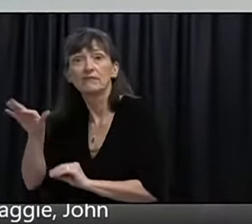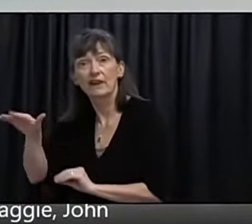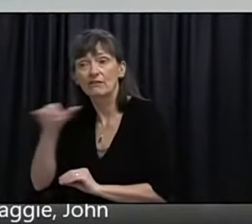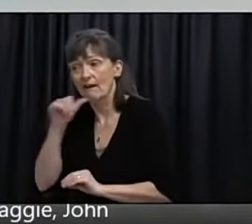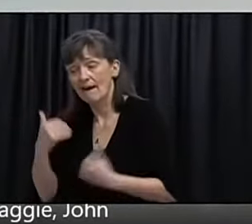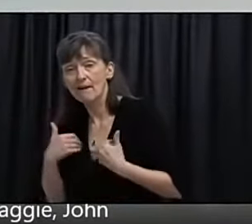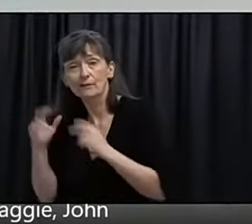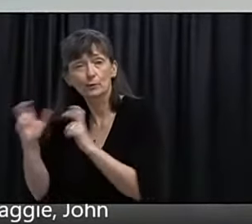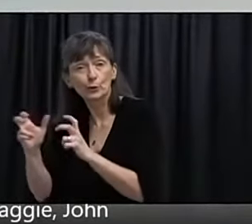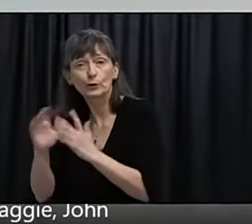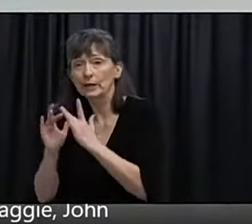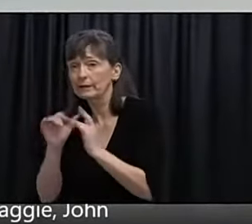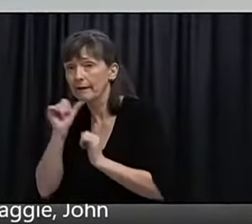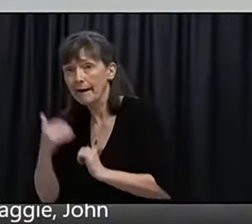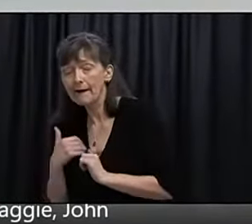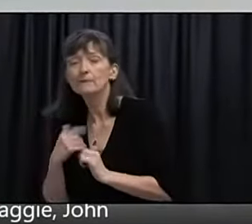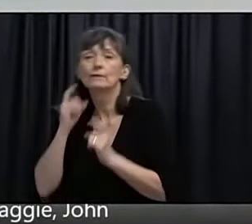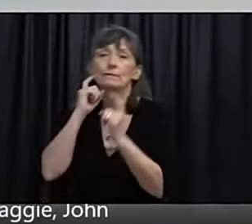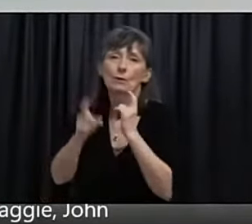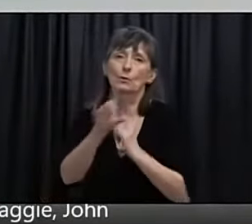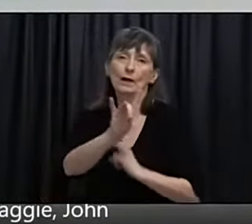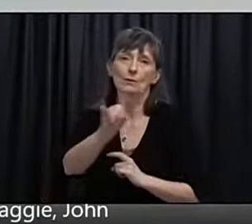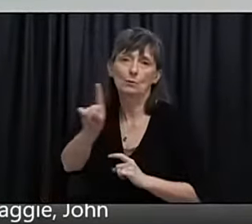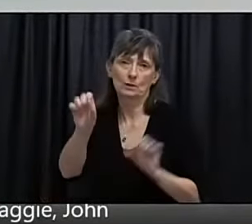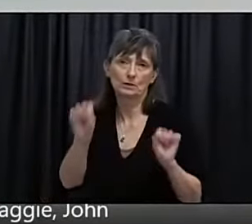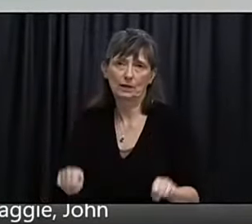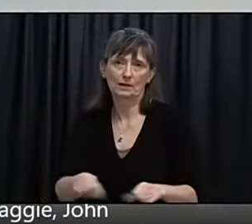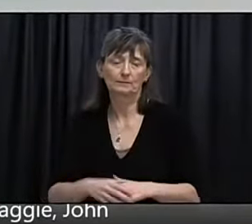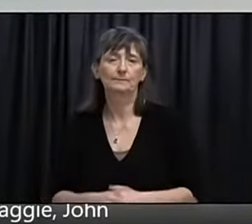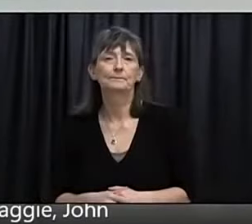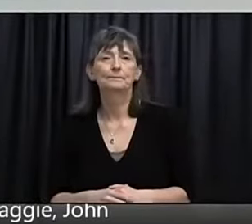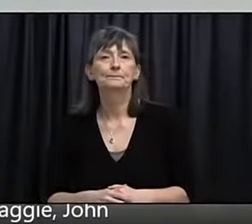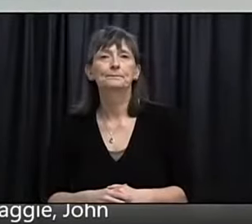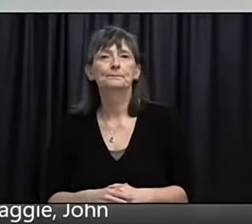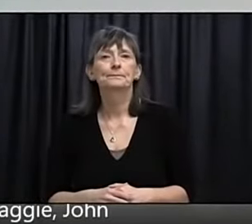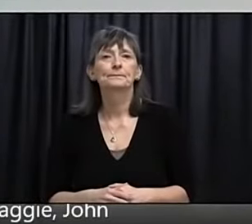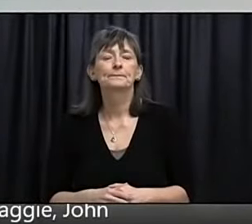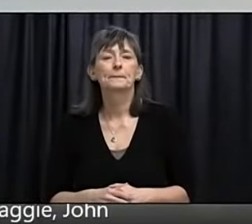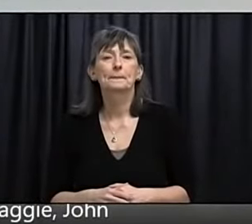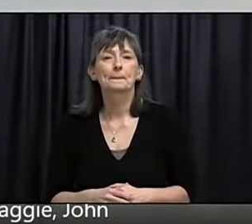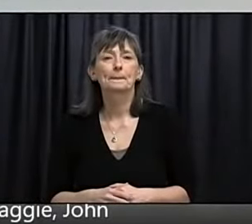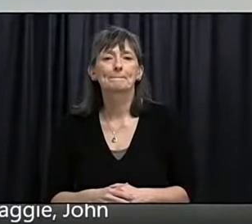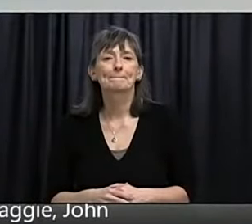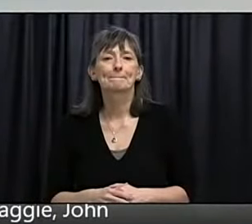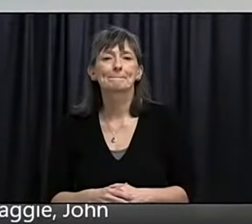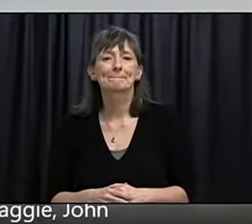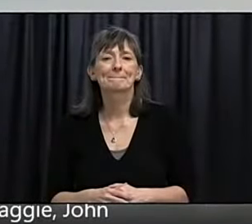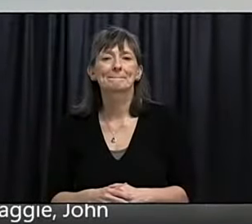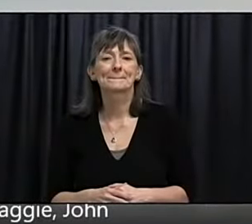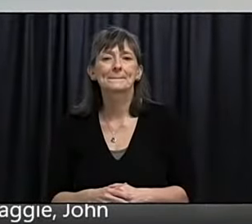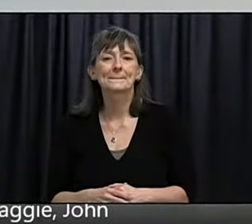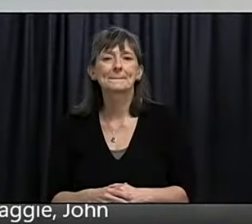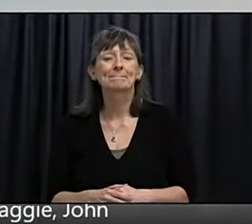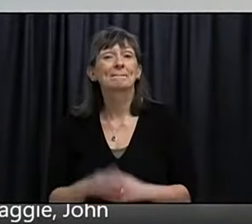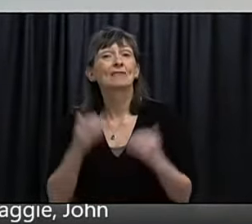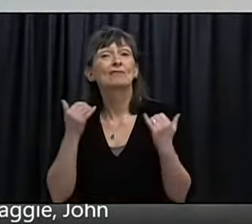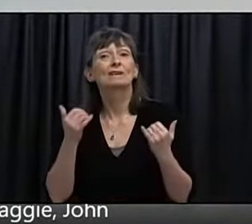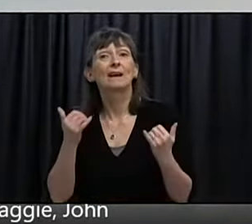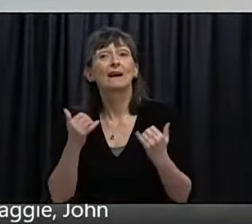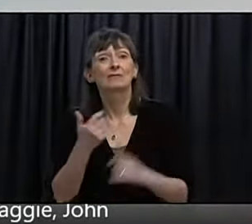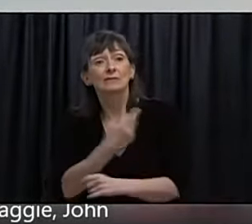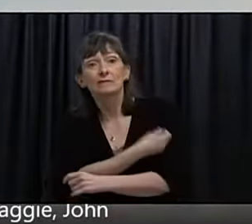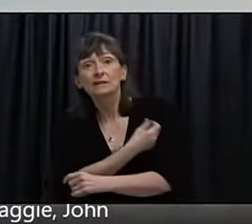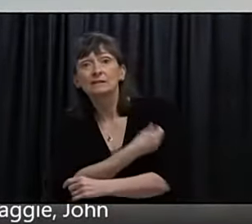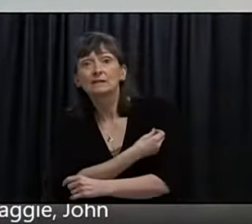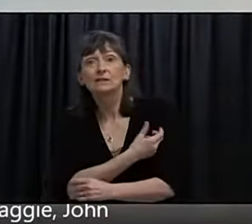We still even for those people who are vaccinated do not know what effect if any a vaccine will have